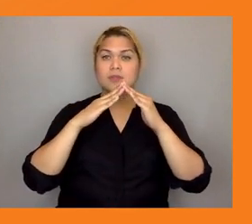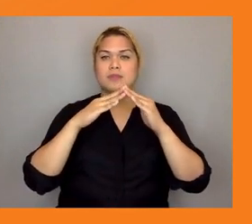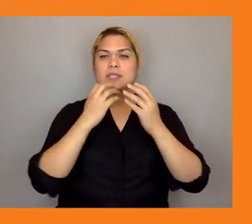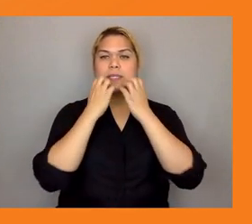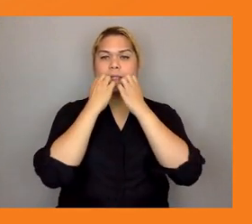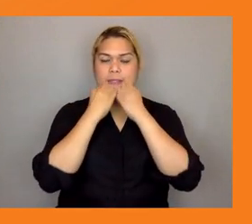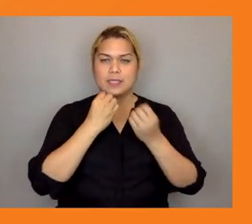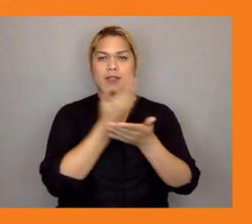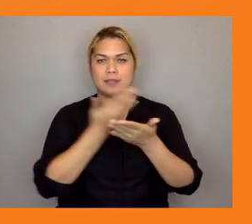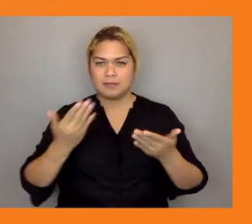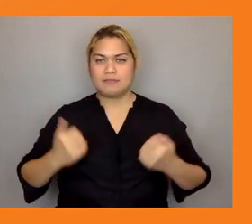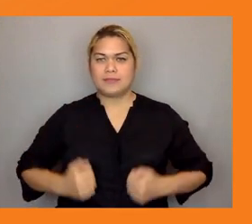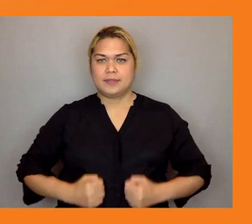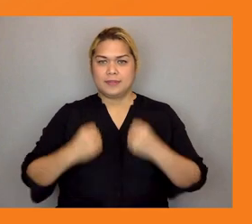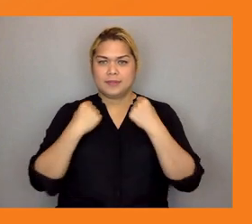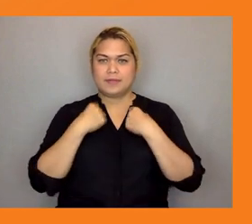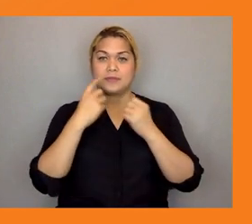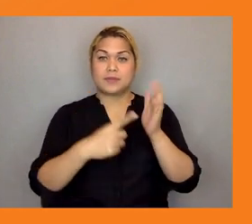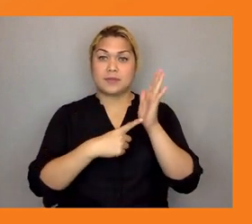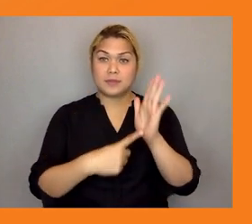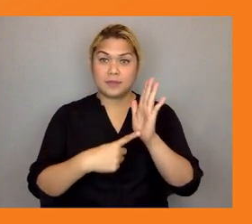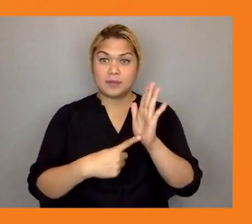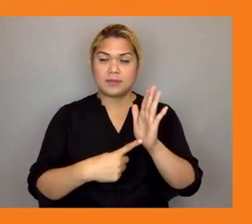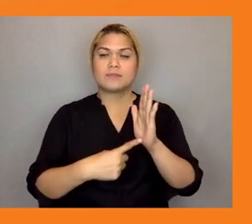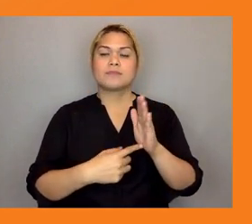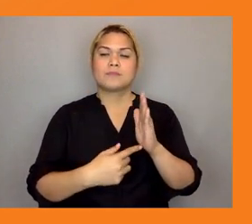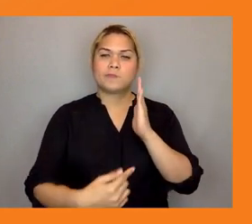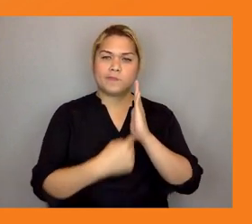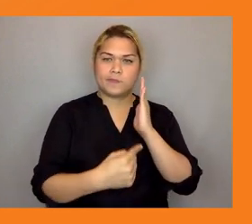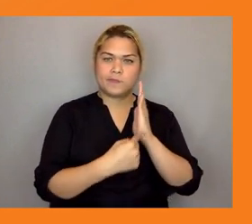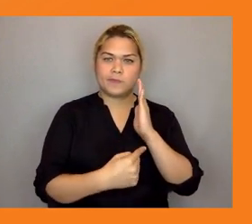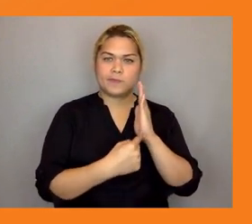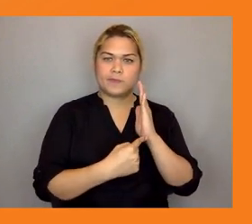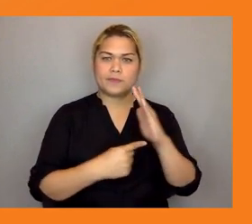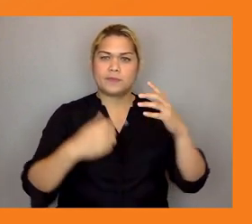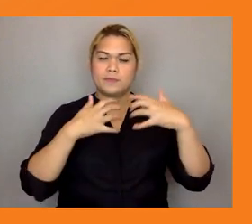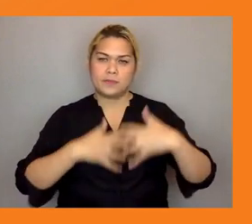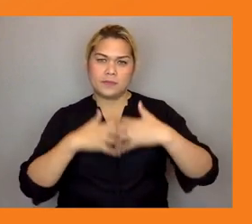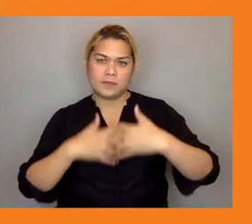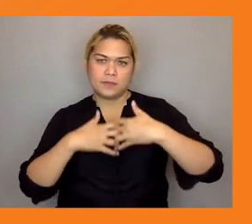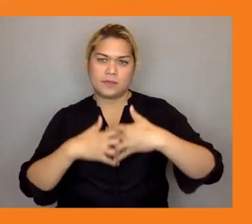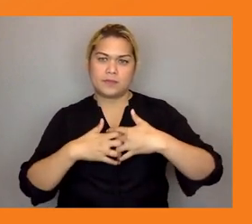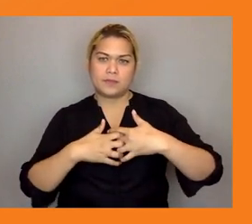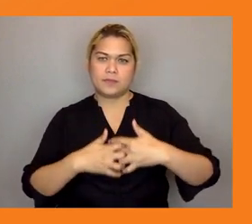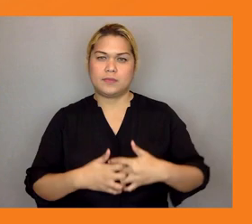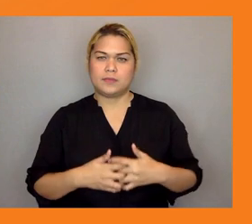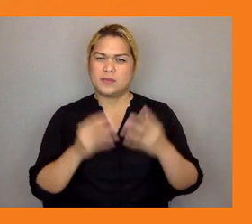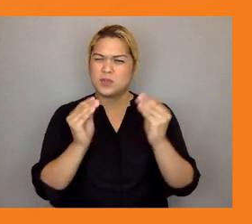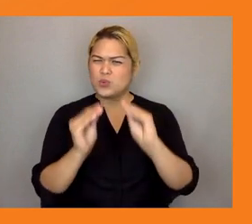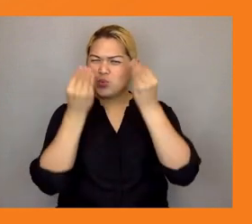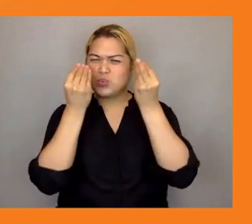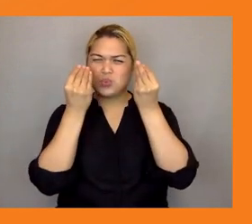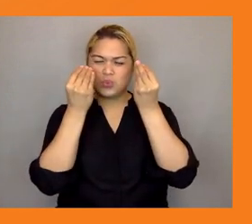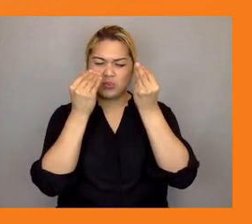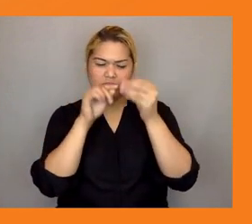could support them for example the initiative from the youth in the marshall islands they created a device that is actually um can be